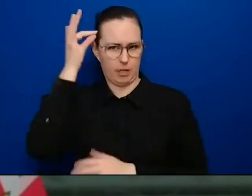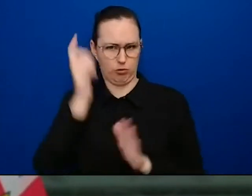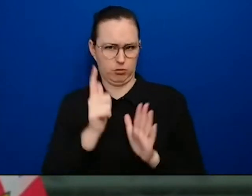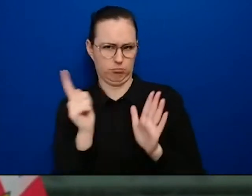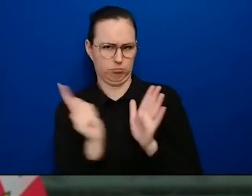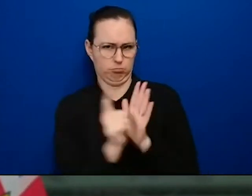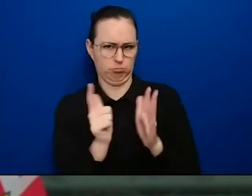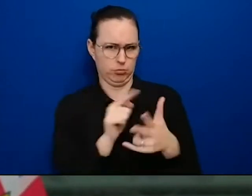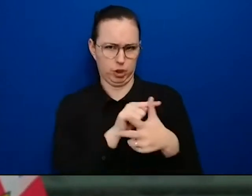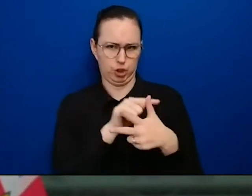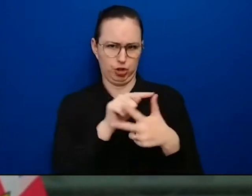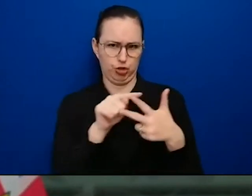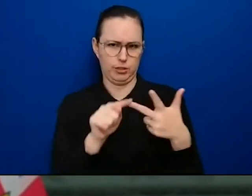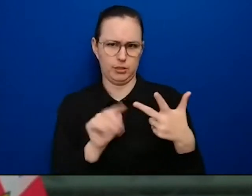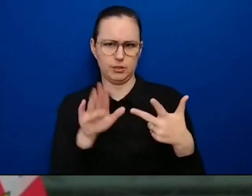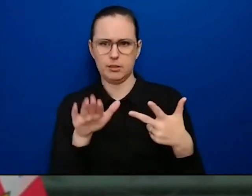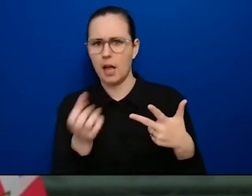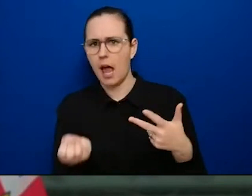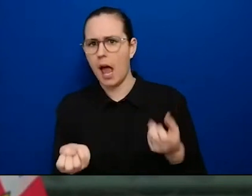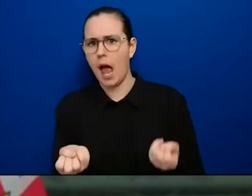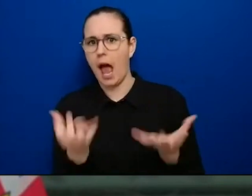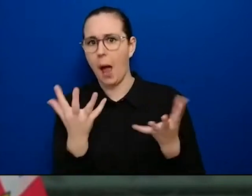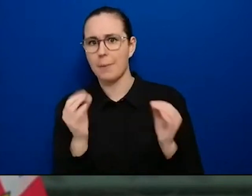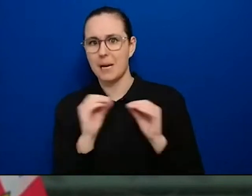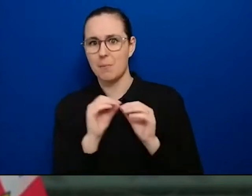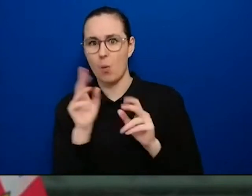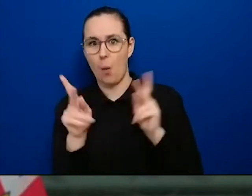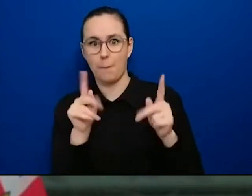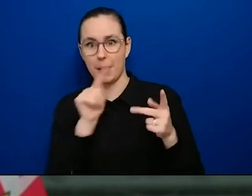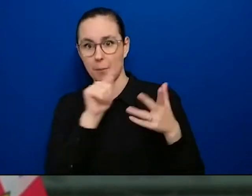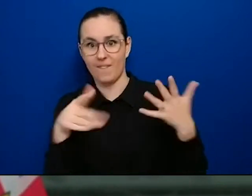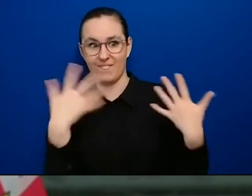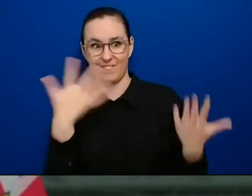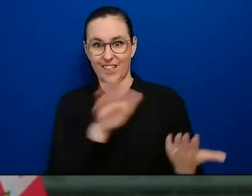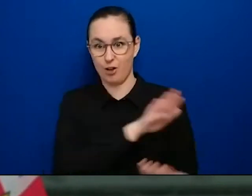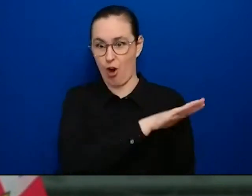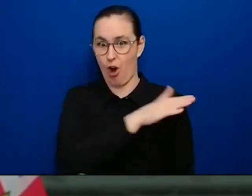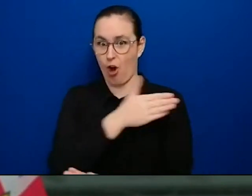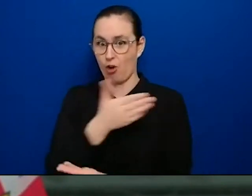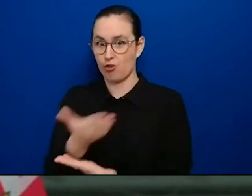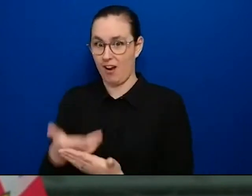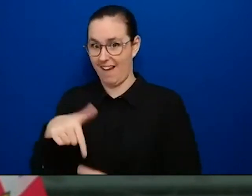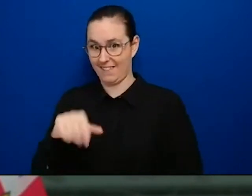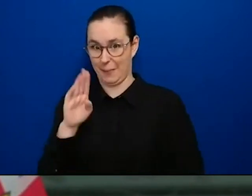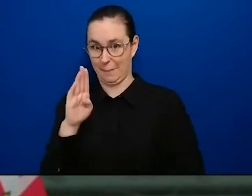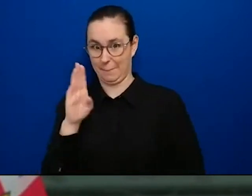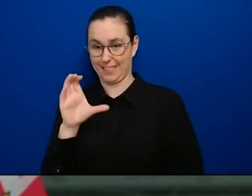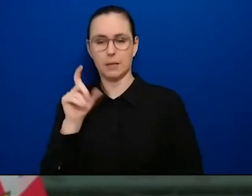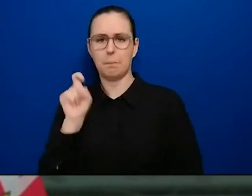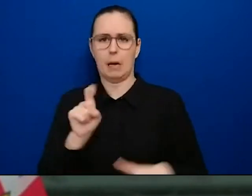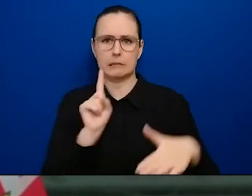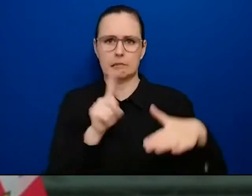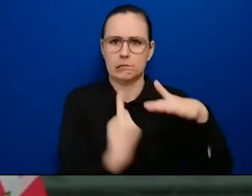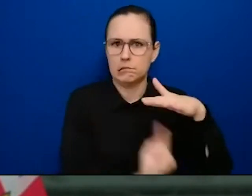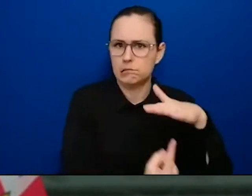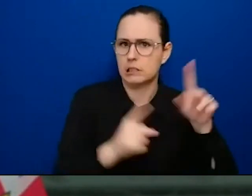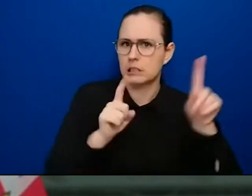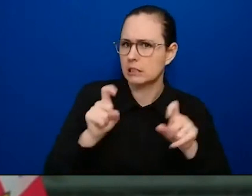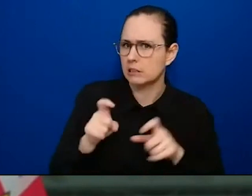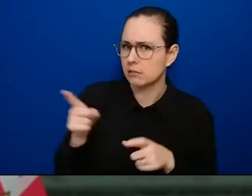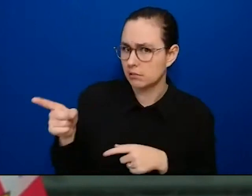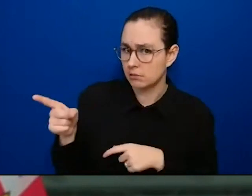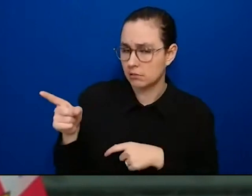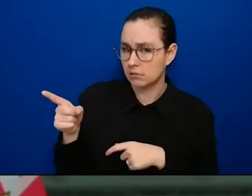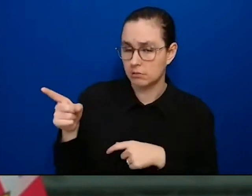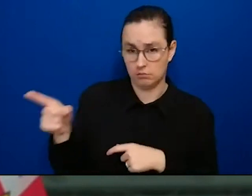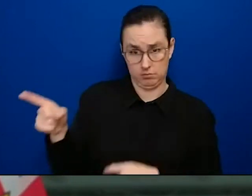do you have an idea of how many more people might be in BC and need to be tested or isolated, and just can you give us a sense of, Dr.